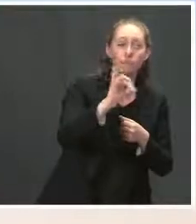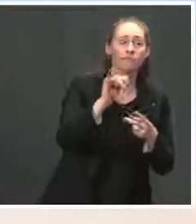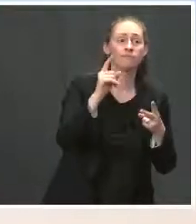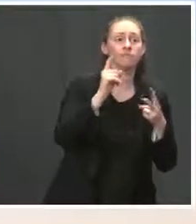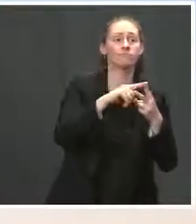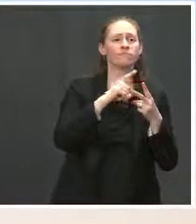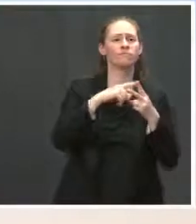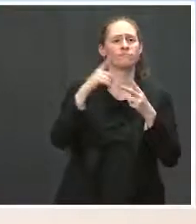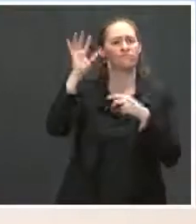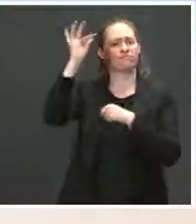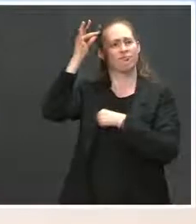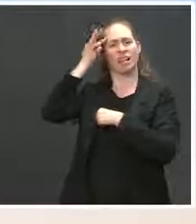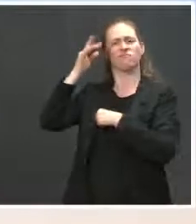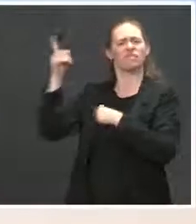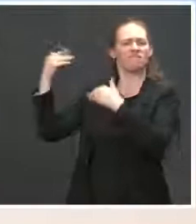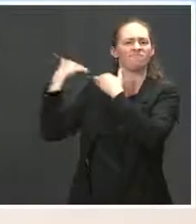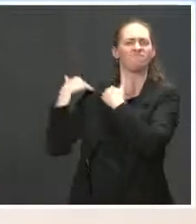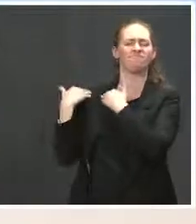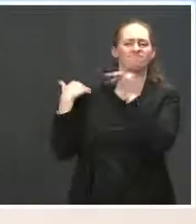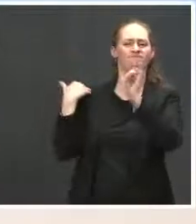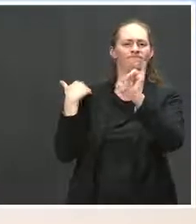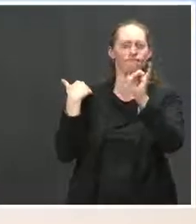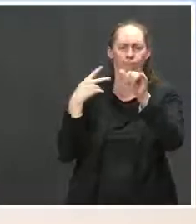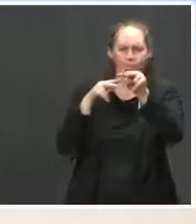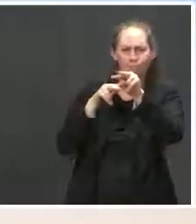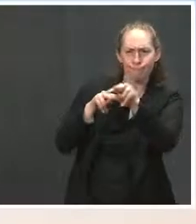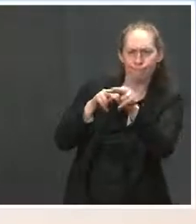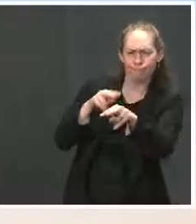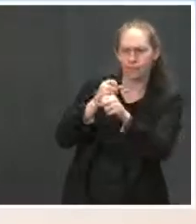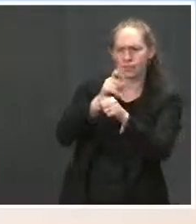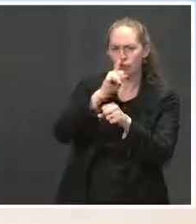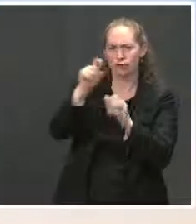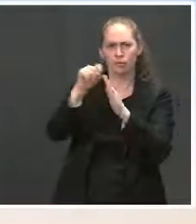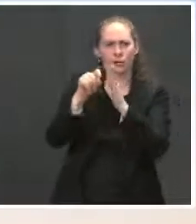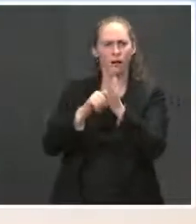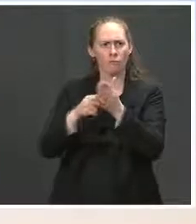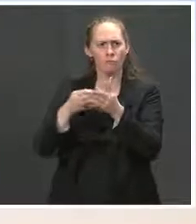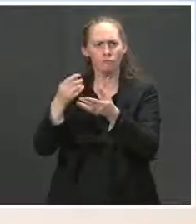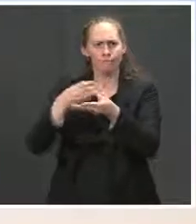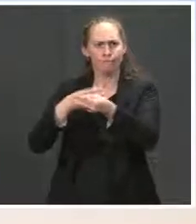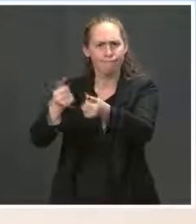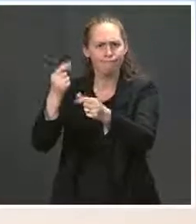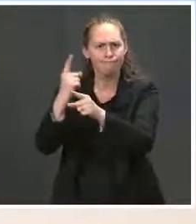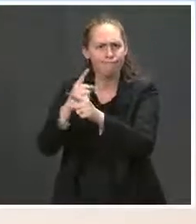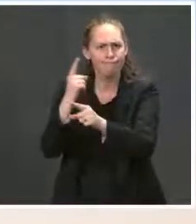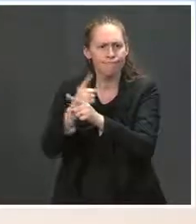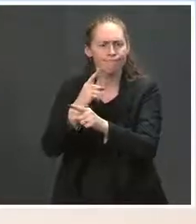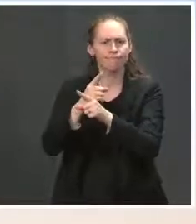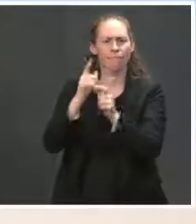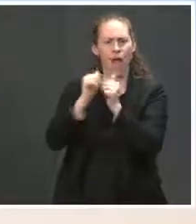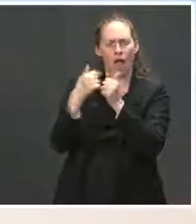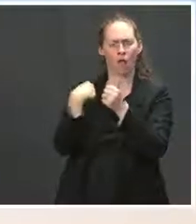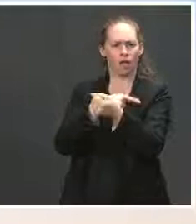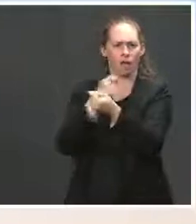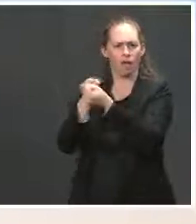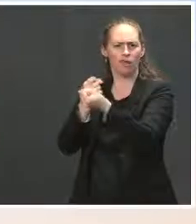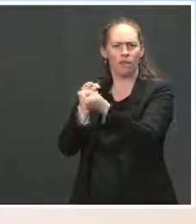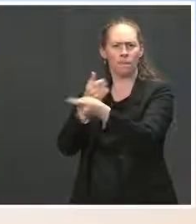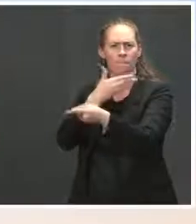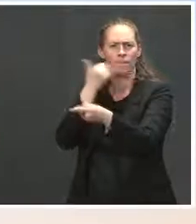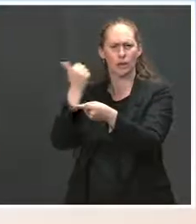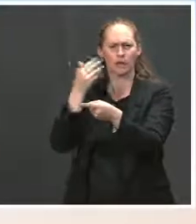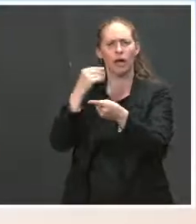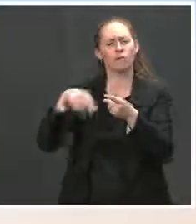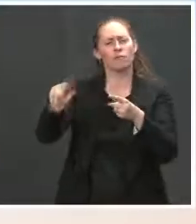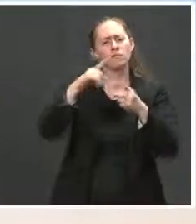of the federal government to look across at different states and see these challenges that are happening, what we can do better by our seniors, what we can do better for the standard